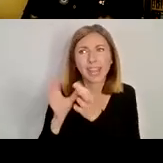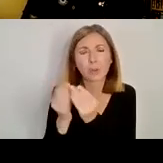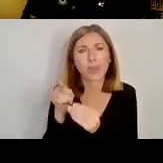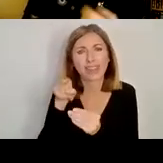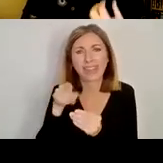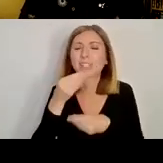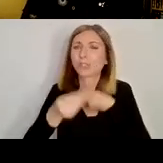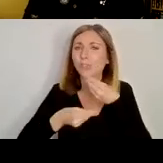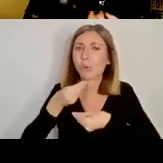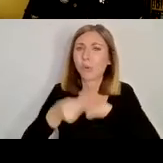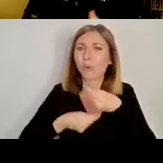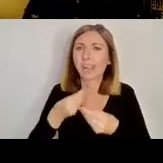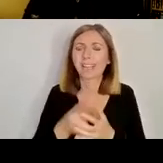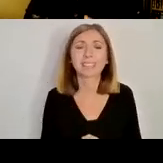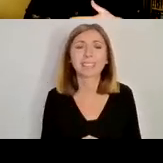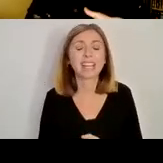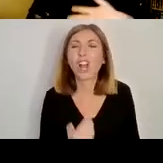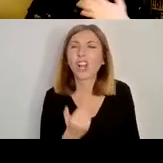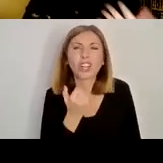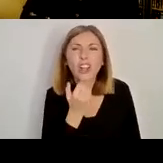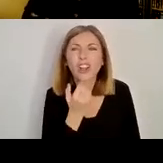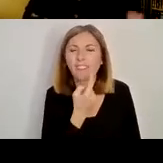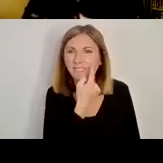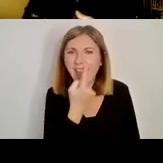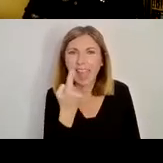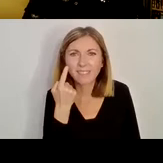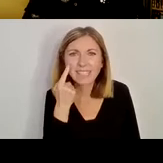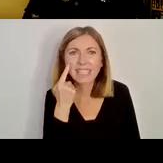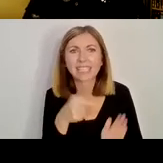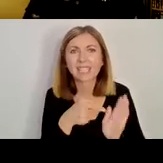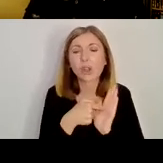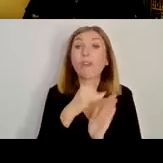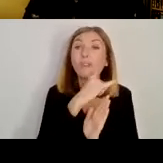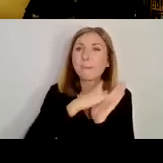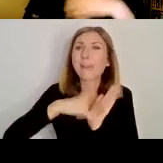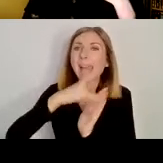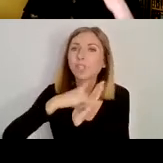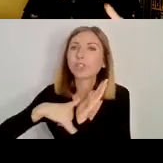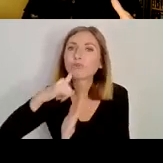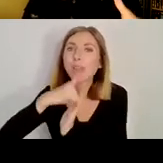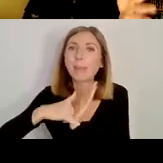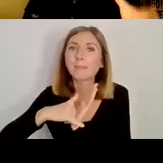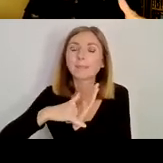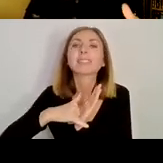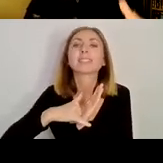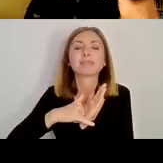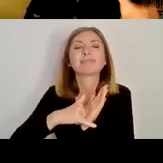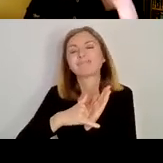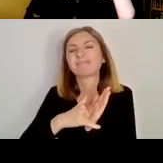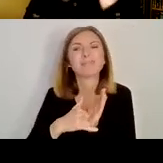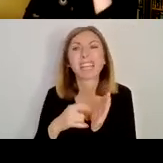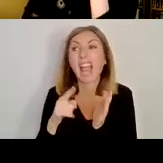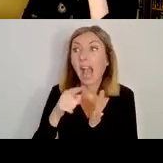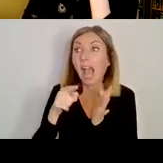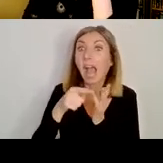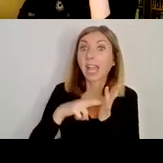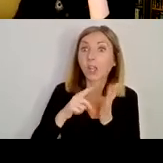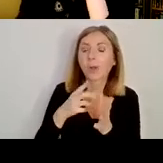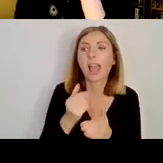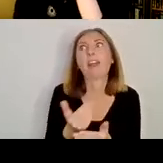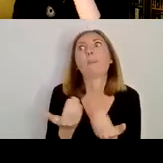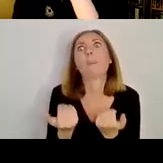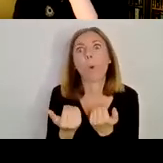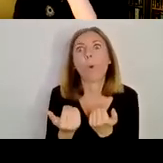Unfortunately, we don't have as much evidence of its manuscript culture as we have of Iona. There is this really important survival, the antiphonary of